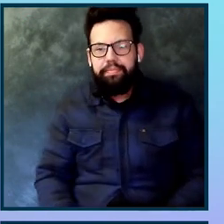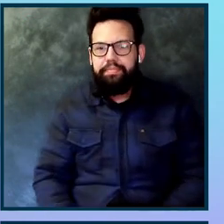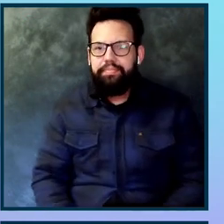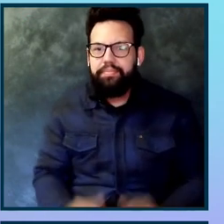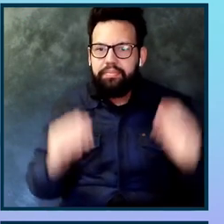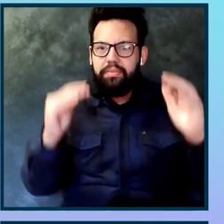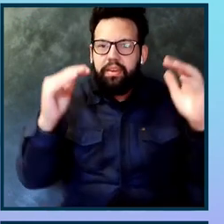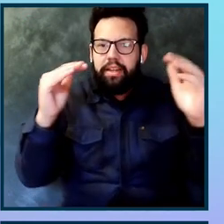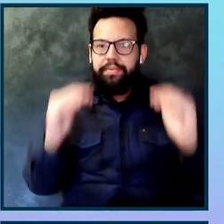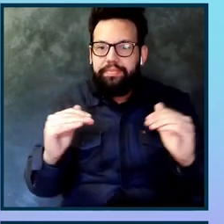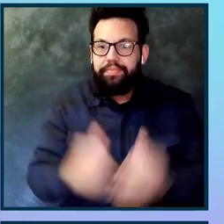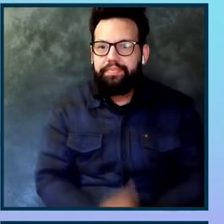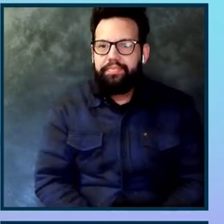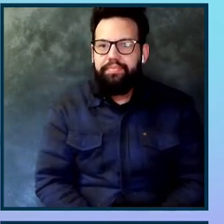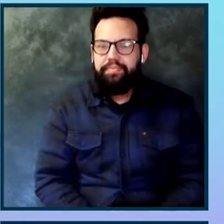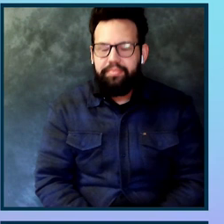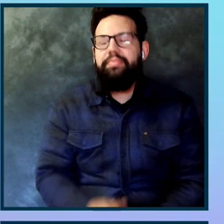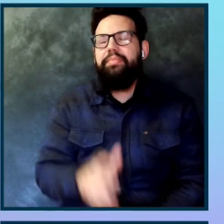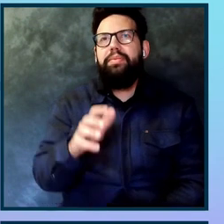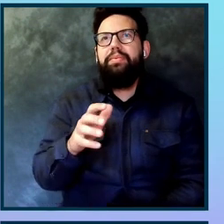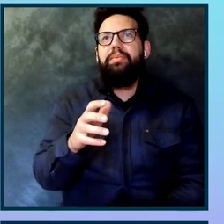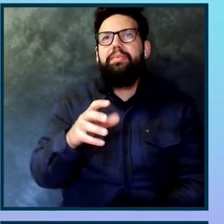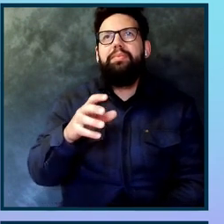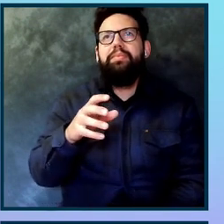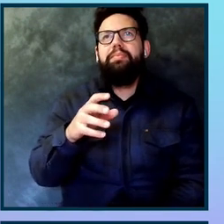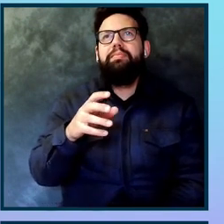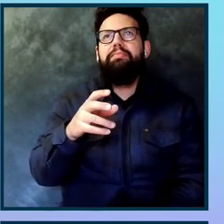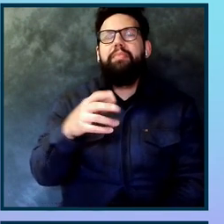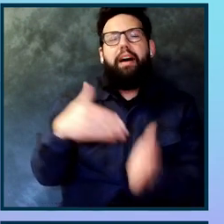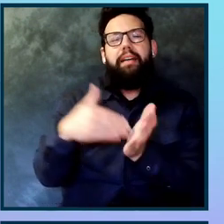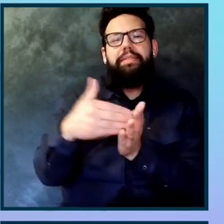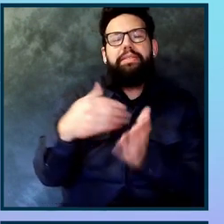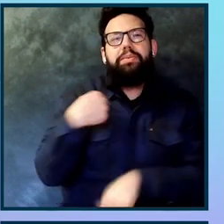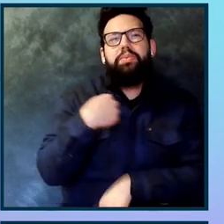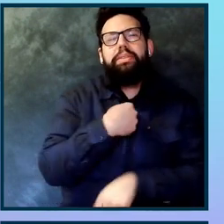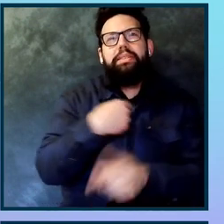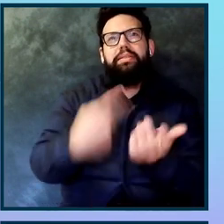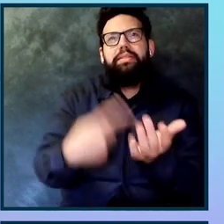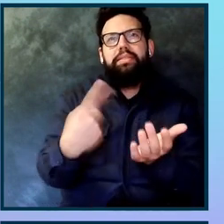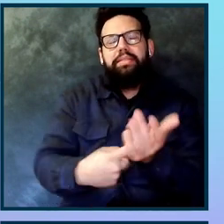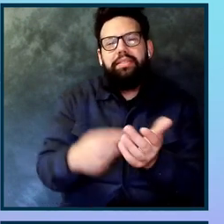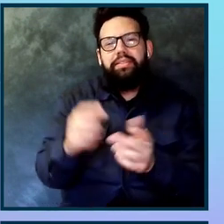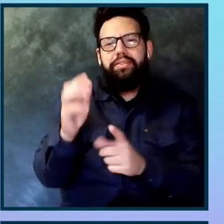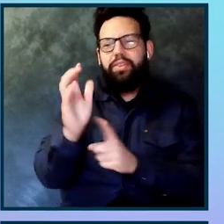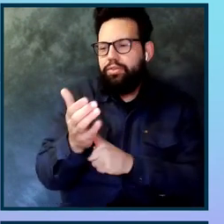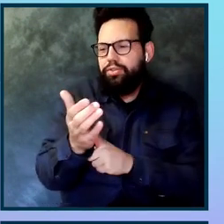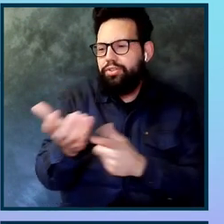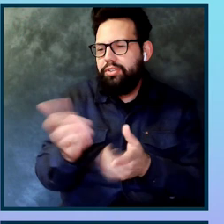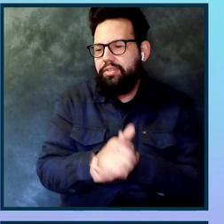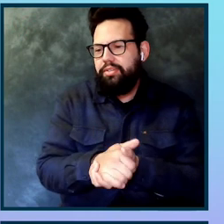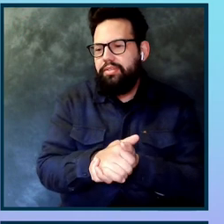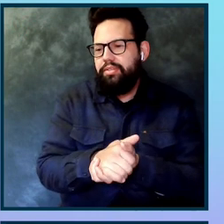is the, you know, we talk about culture. And culture is one of the most difficult things to